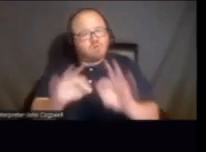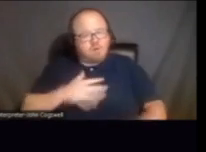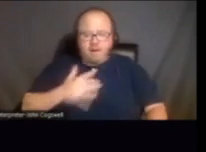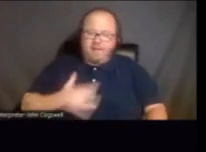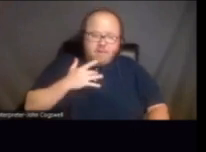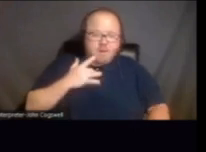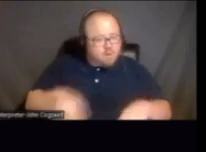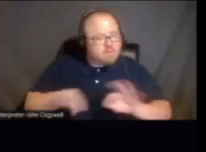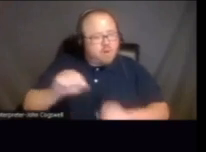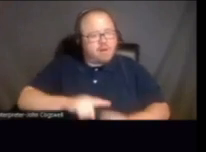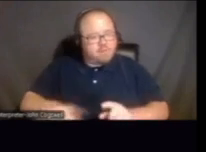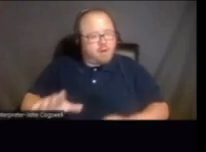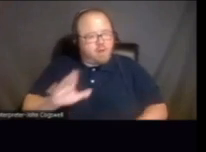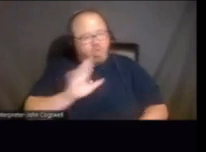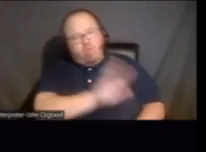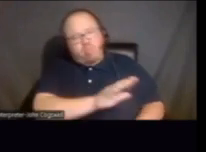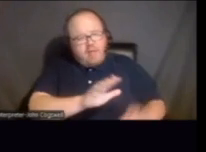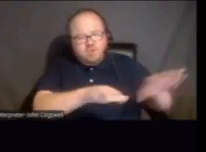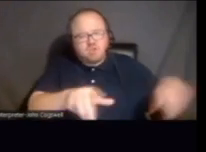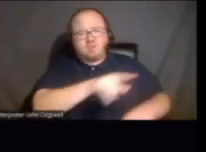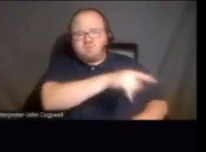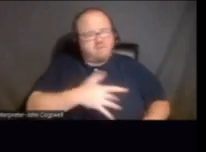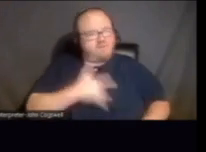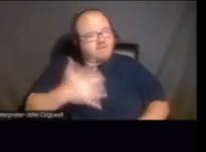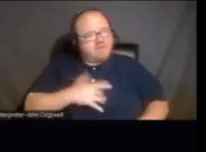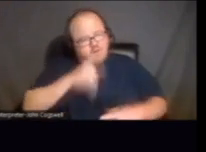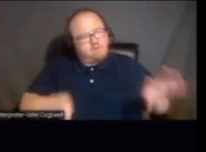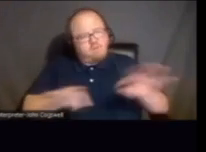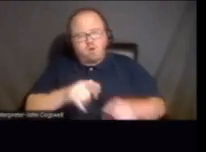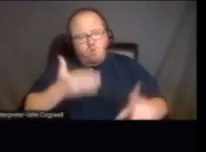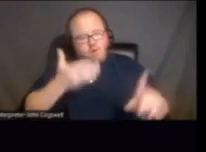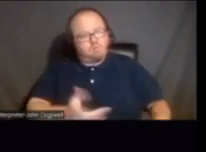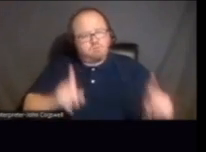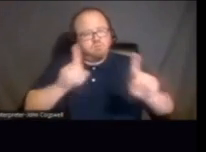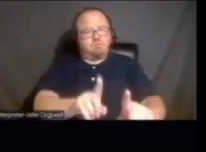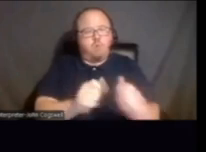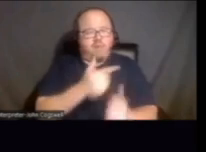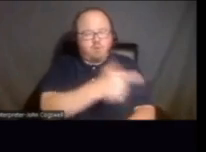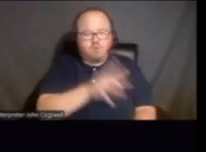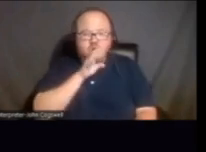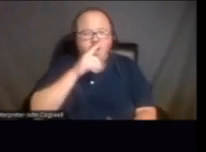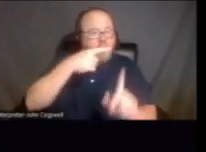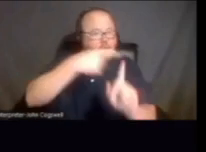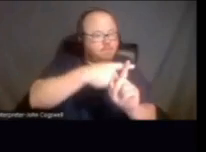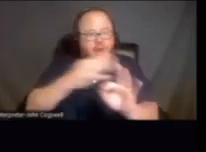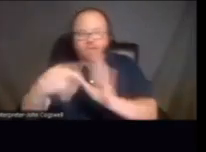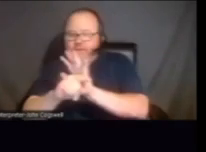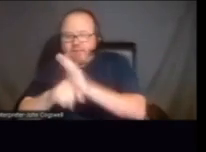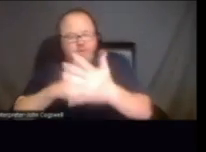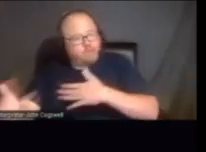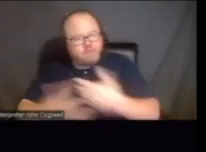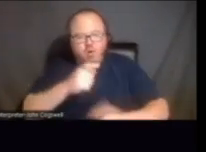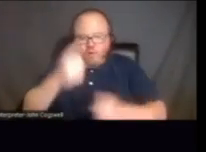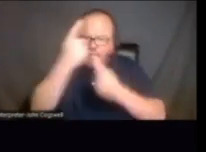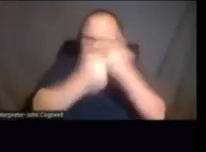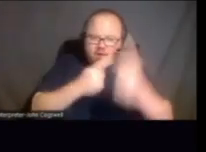feelings matter, but their feelings matter. So maybe if you're in the presence of them and you're talking good or bad about them, you have to